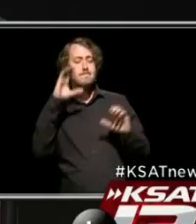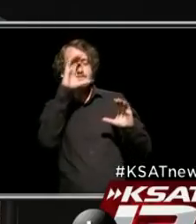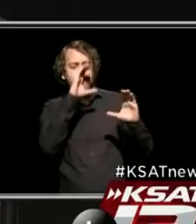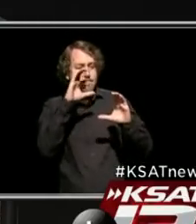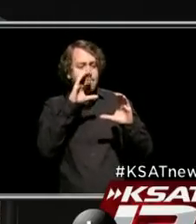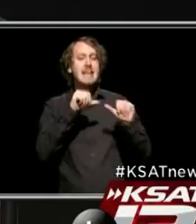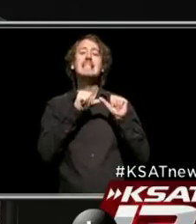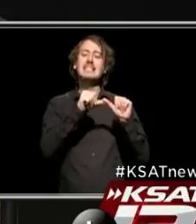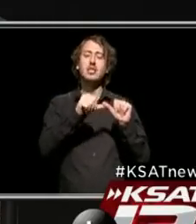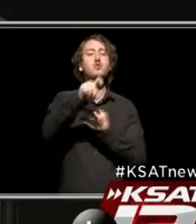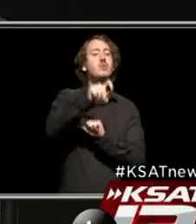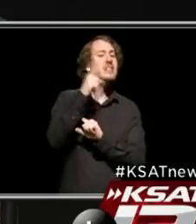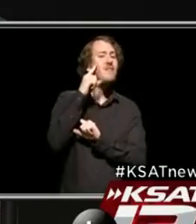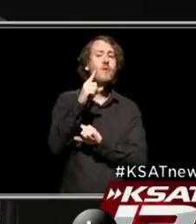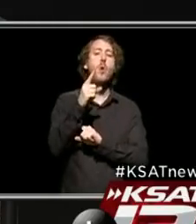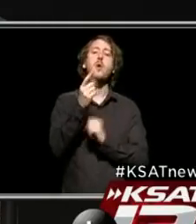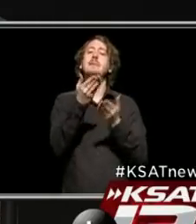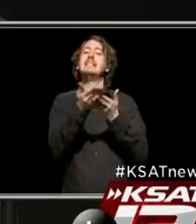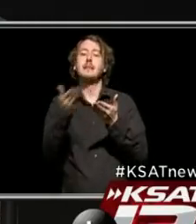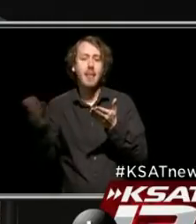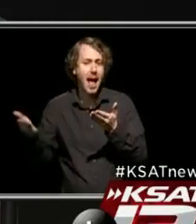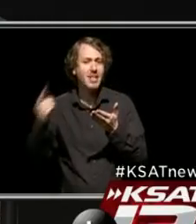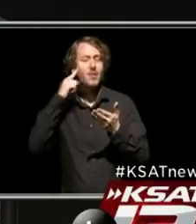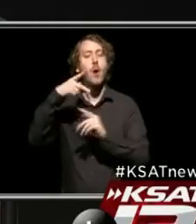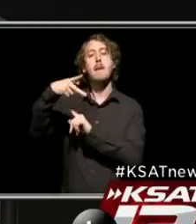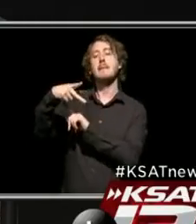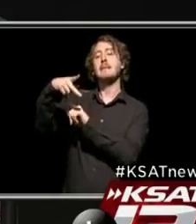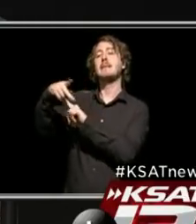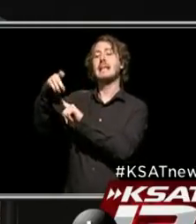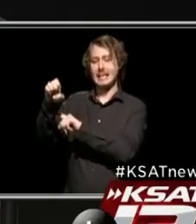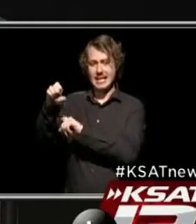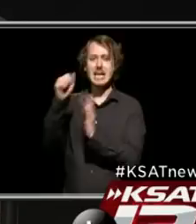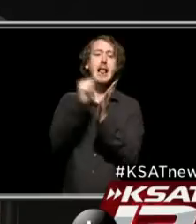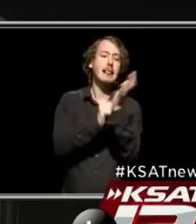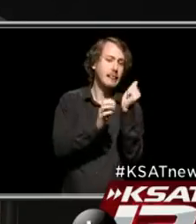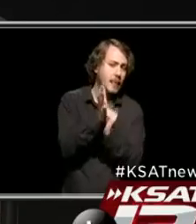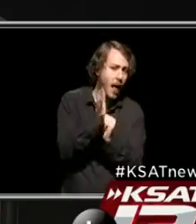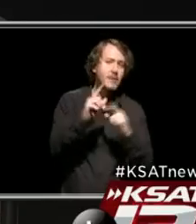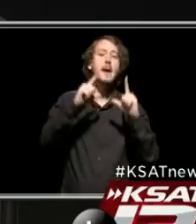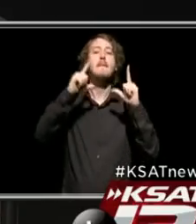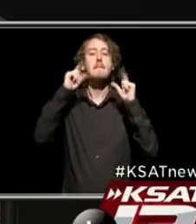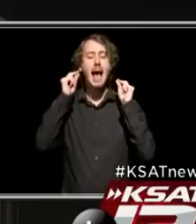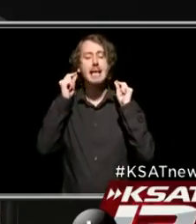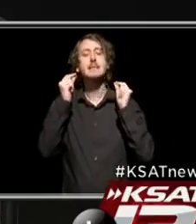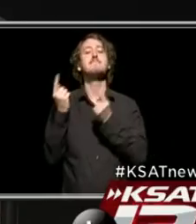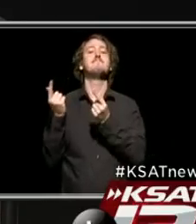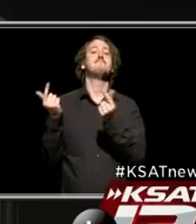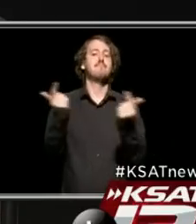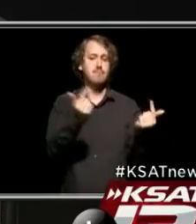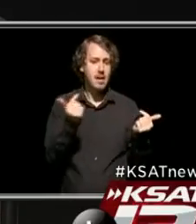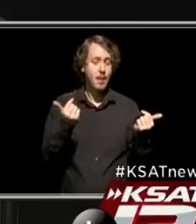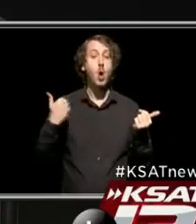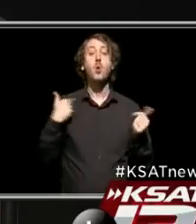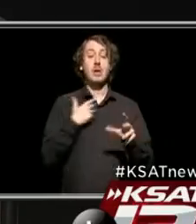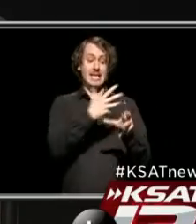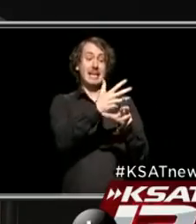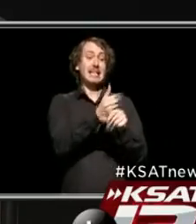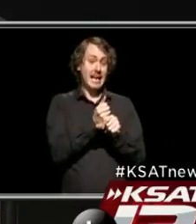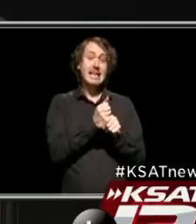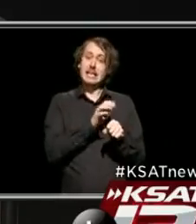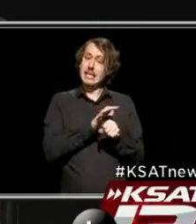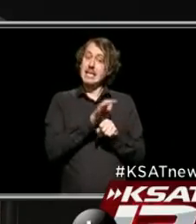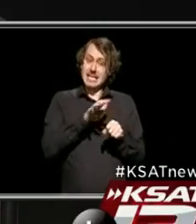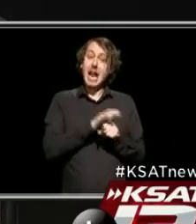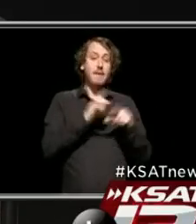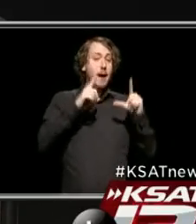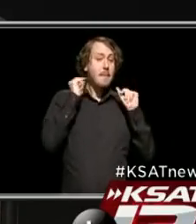supplies with respect to personal protective equipment. And we're securing sufficient efforts of what we've got, but we've